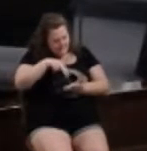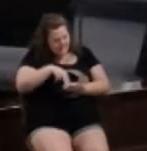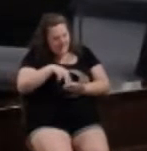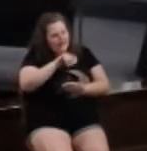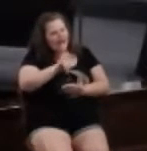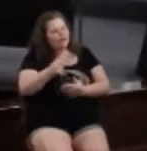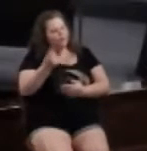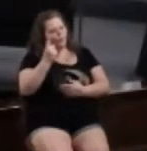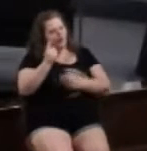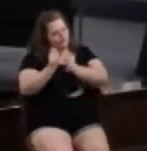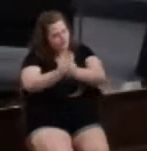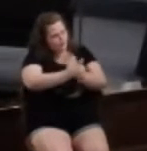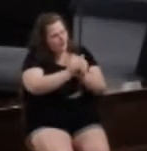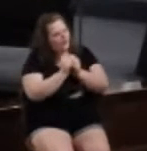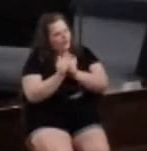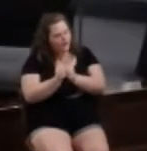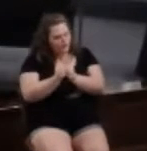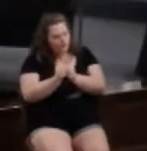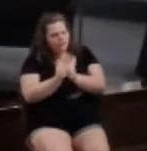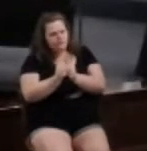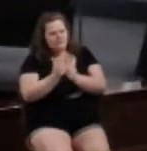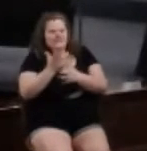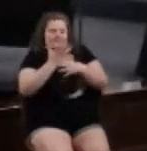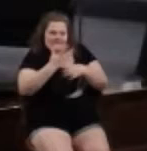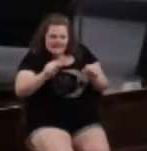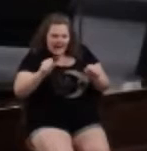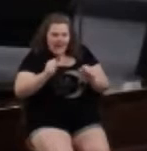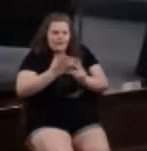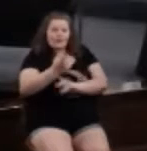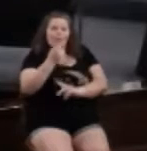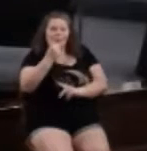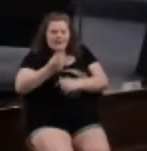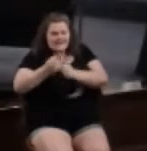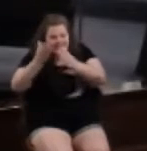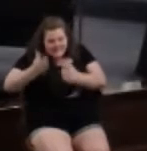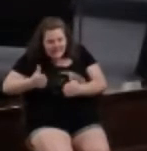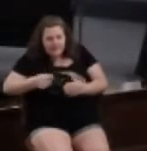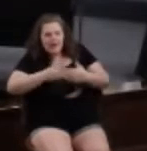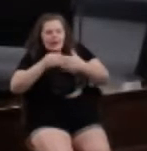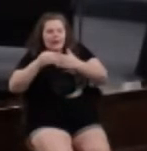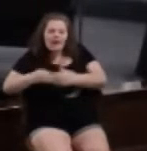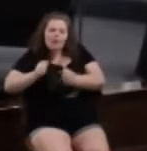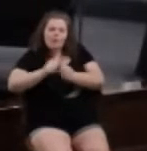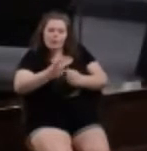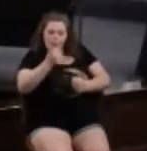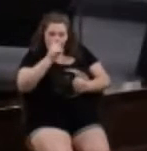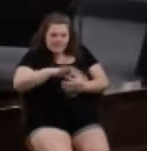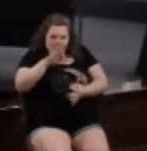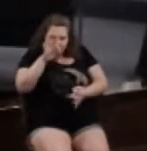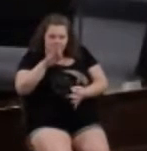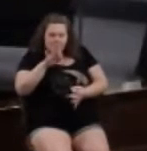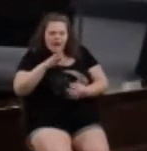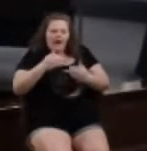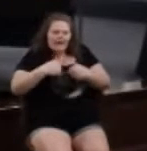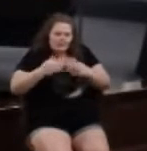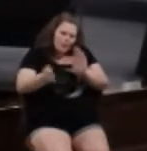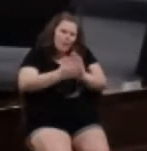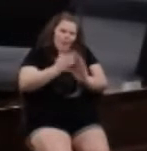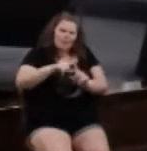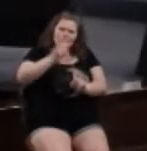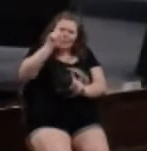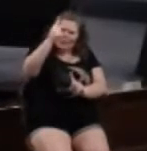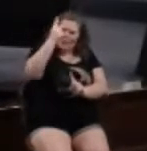together saved by one savior led by one spirit bringing glory to the one father